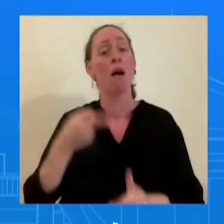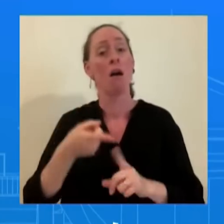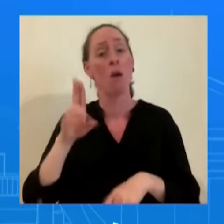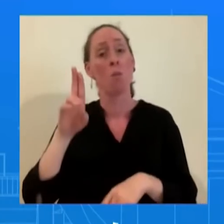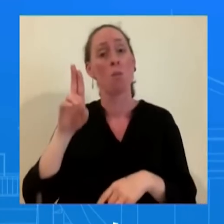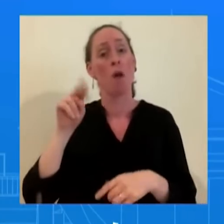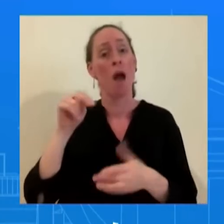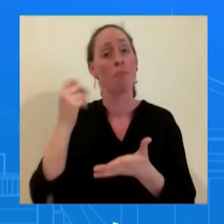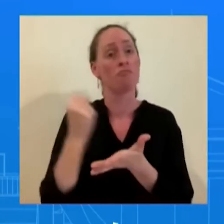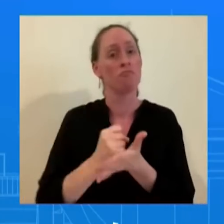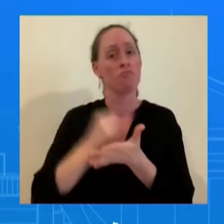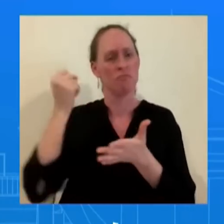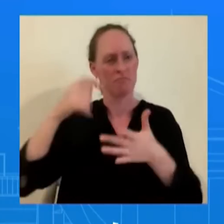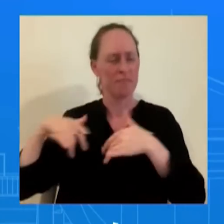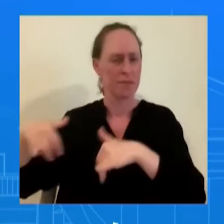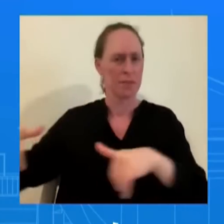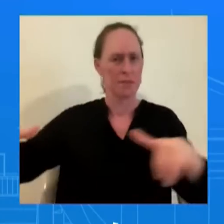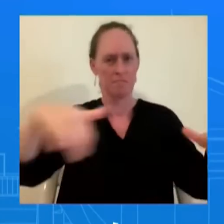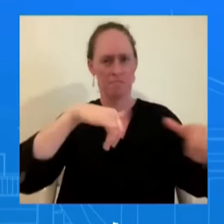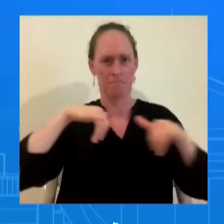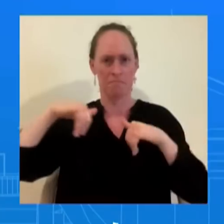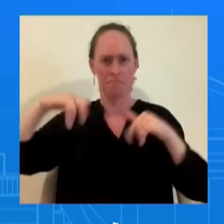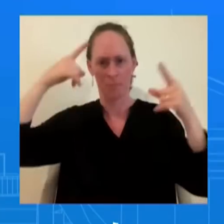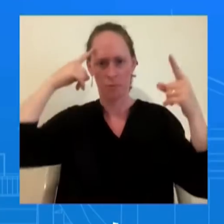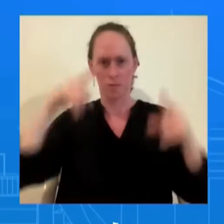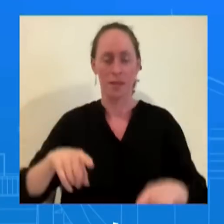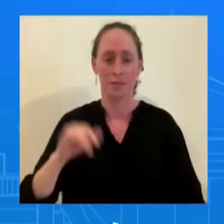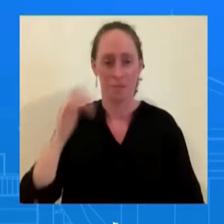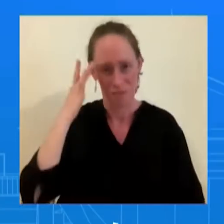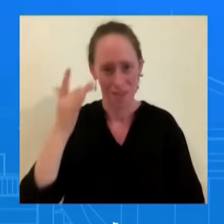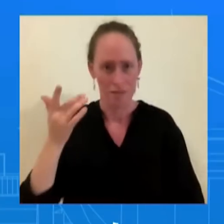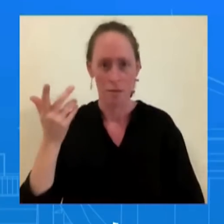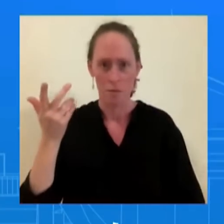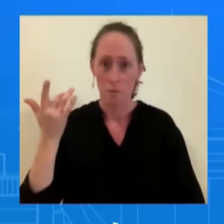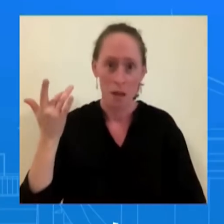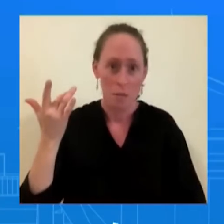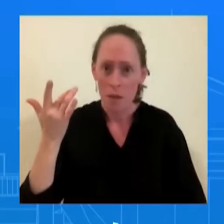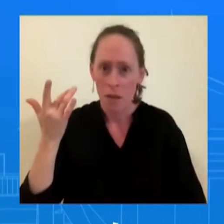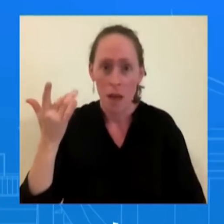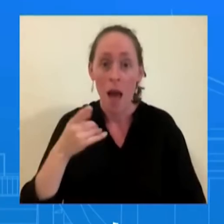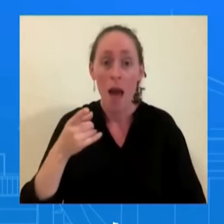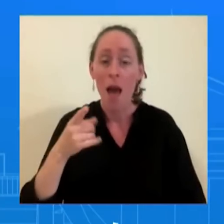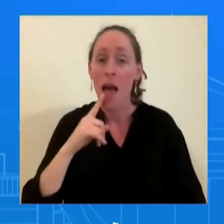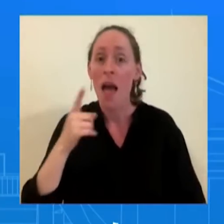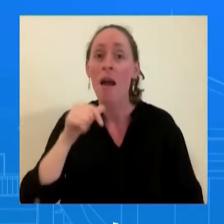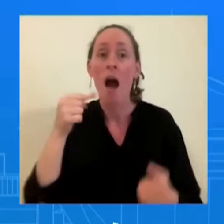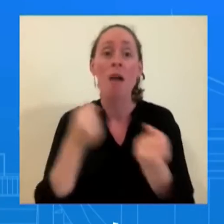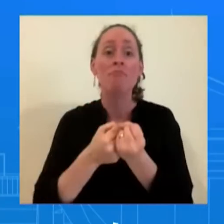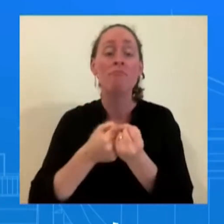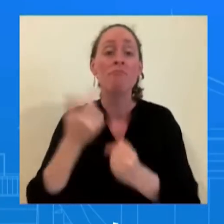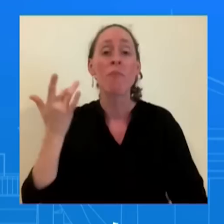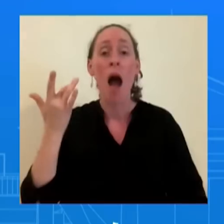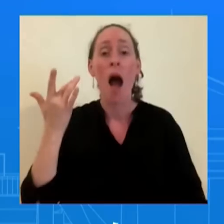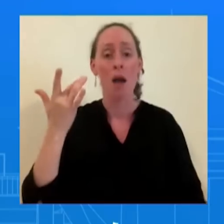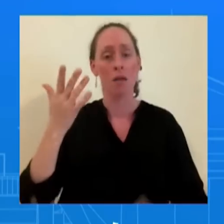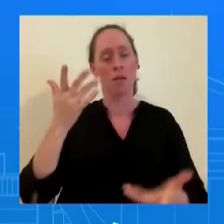because the underlying element of those resolutions has been the It's So that's really where the president wants to drive things in the conversation with